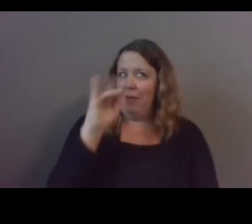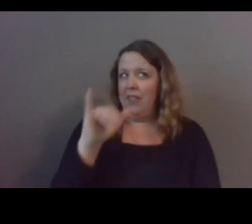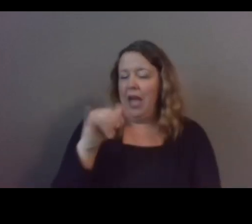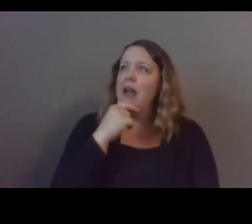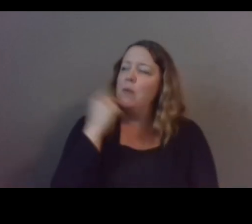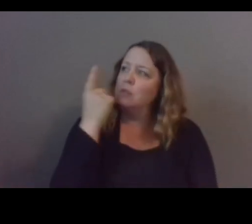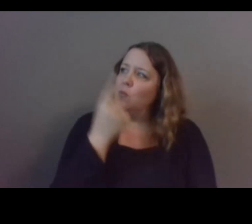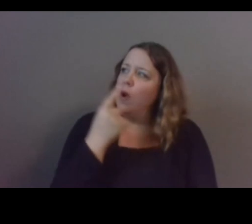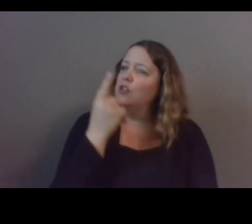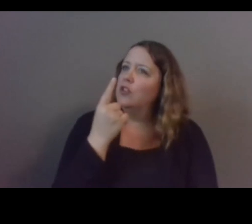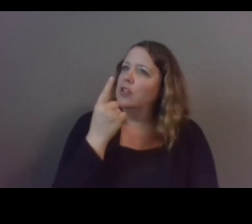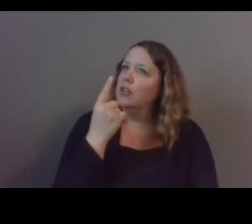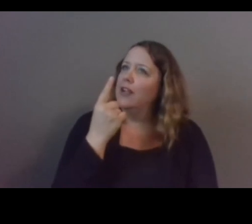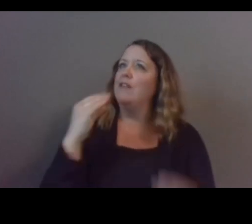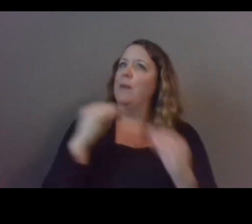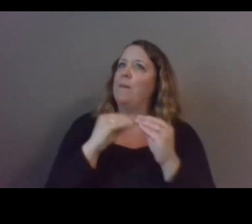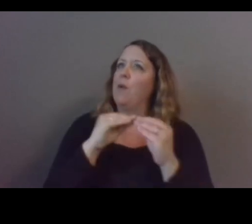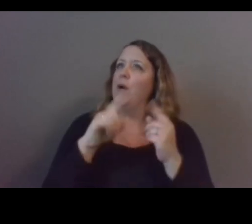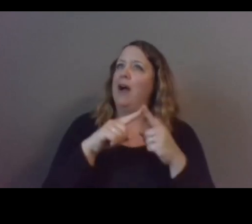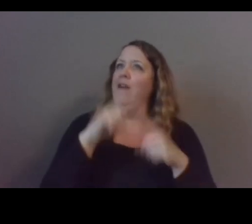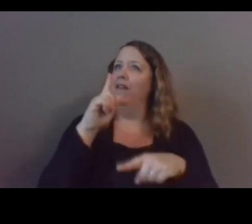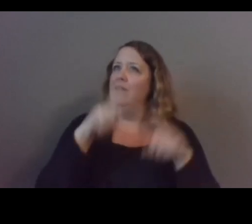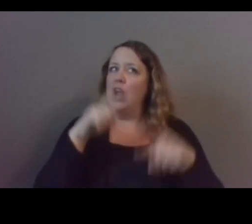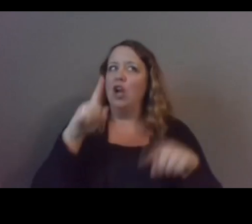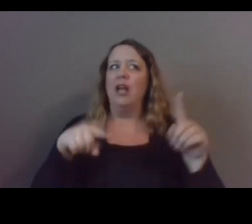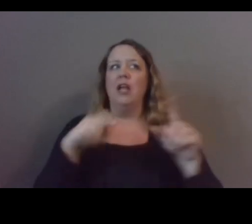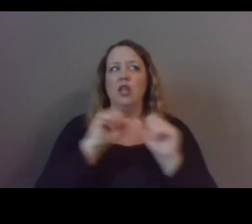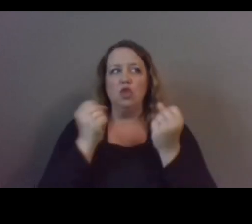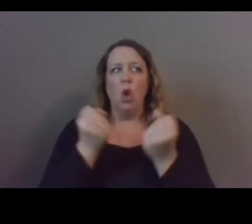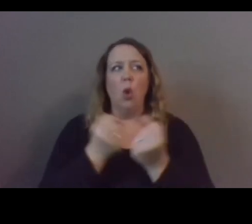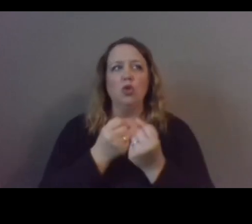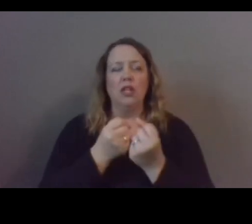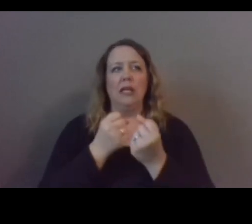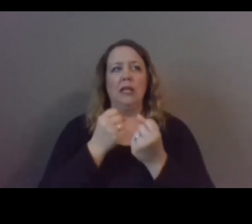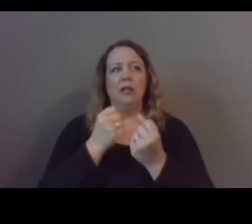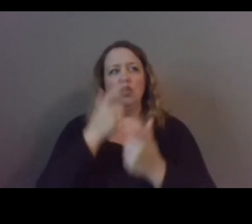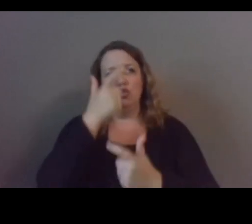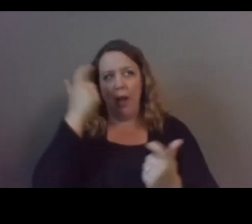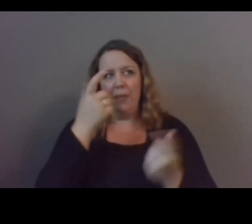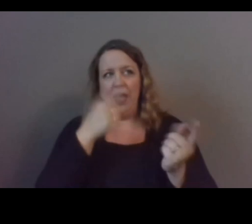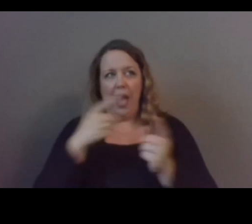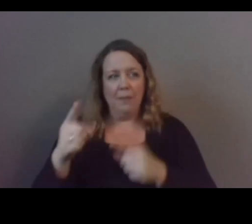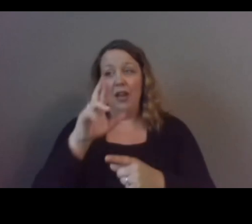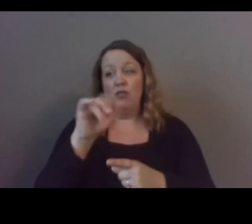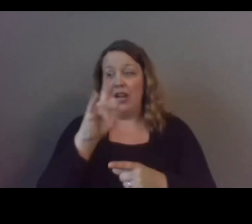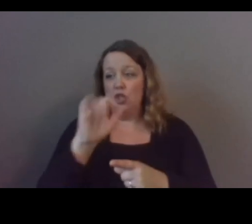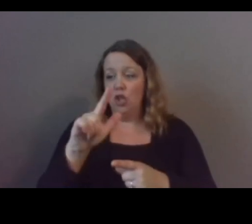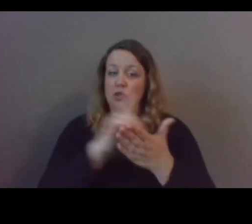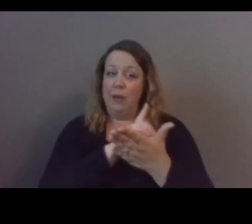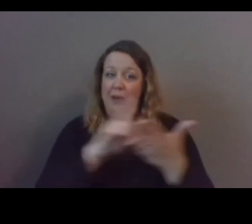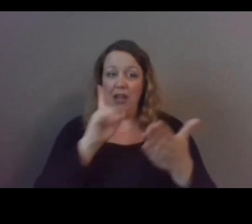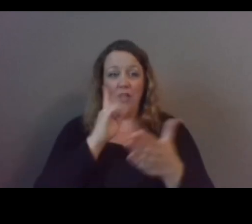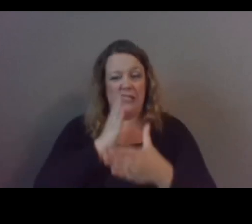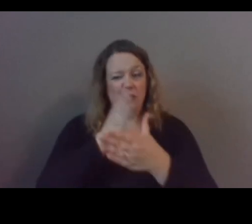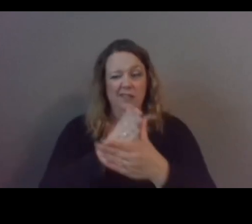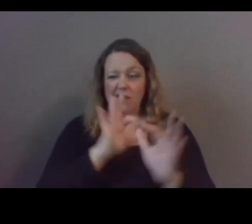like even more about the various socially engineered traumas um to include racial discrimination that has interrupted families and communities